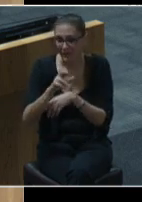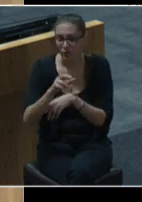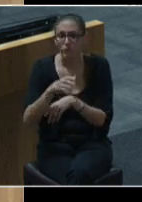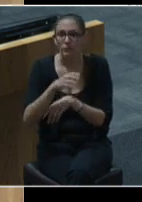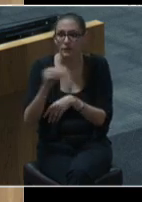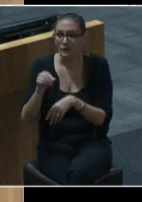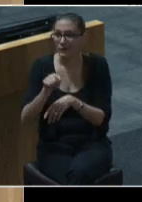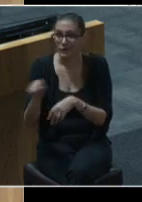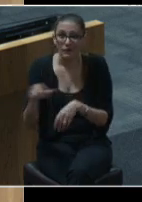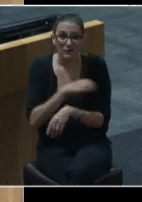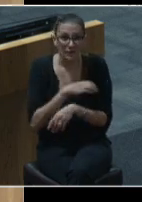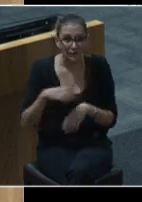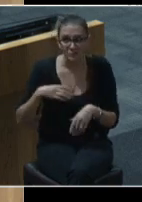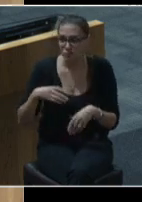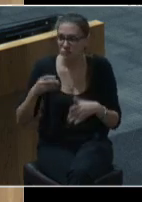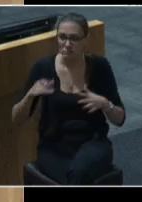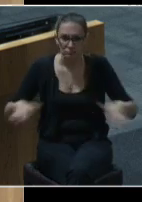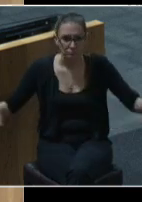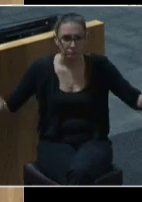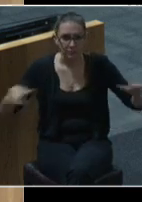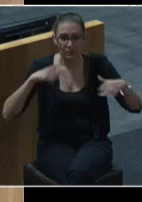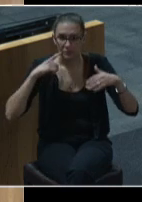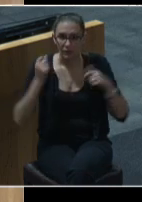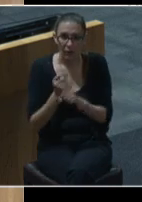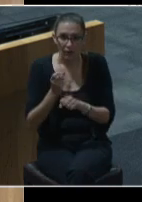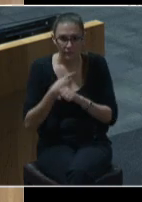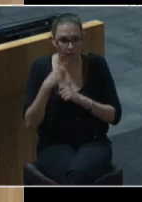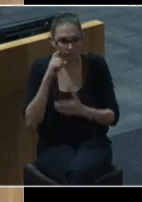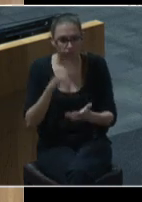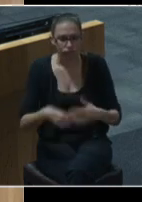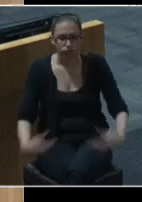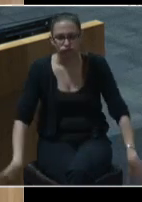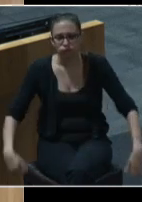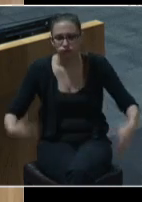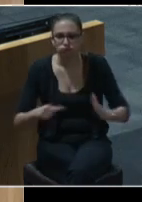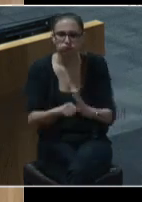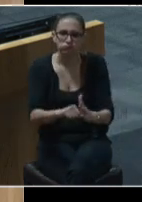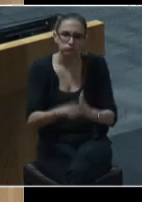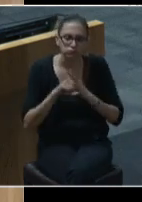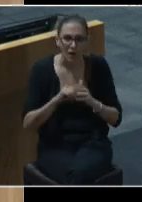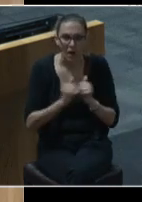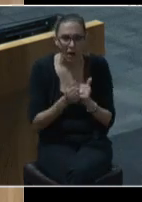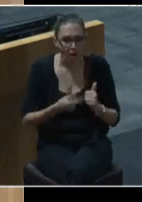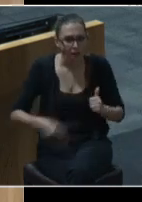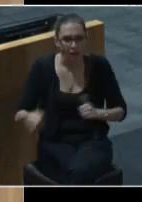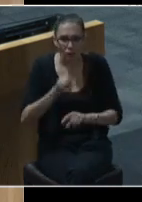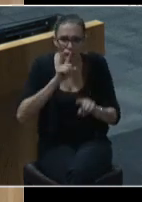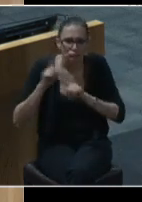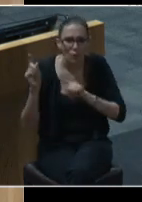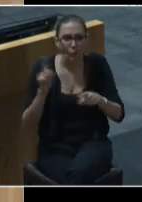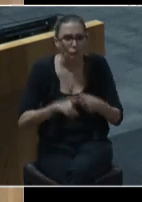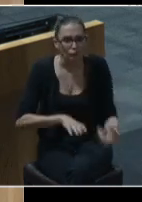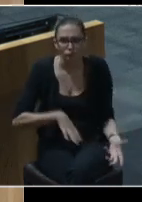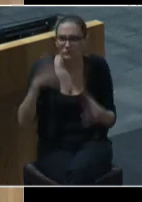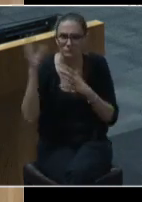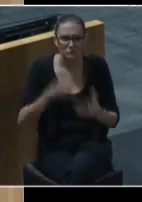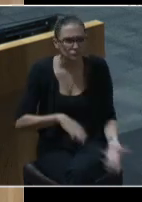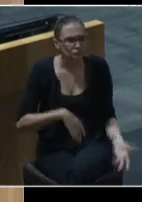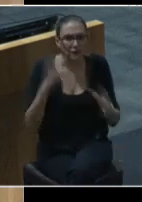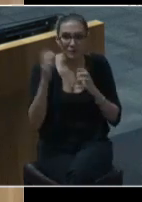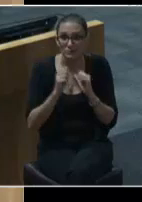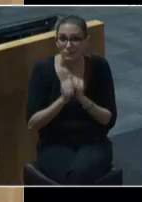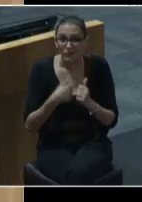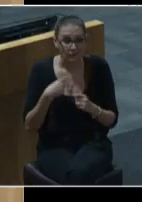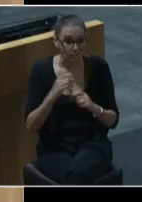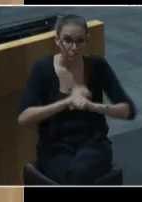before you in awe of how this community comes together in response from crisis after crisis together we've endured